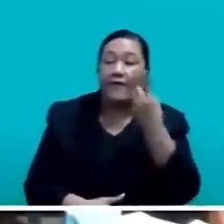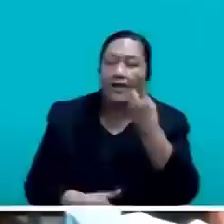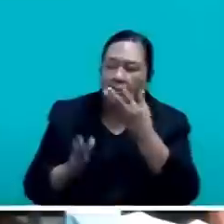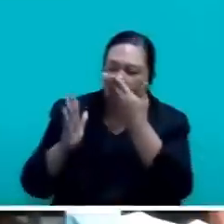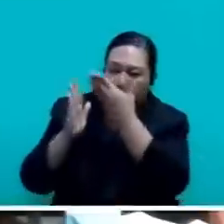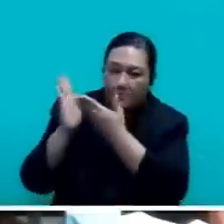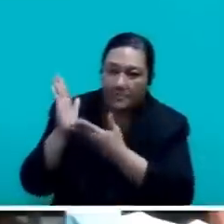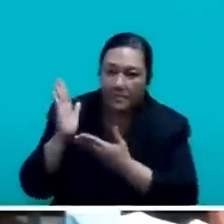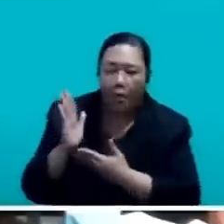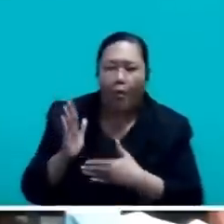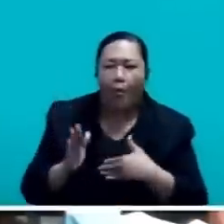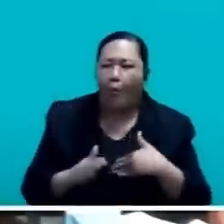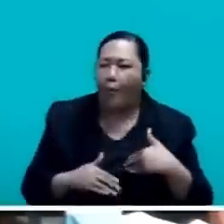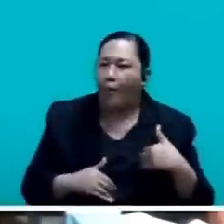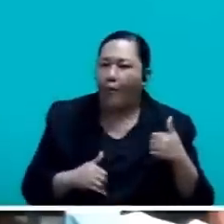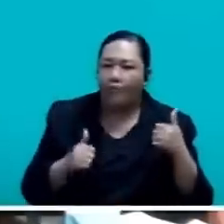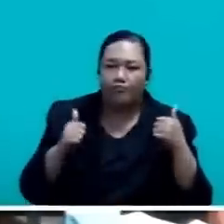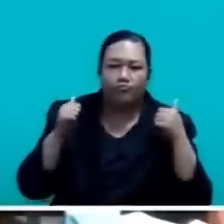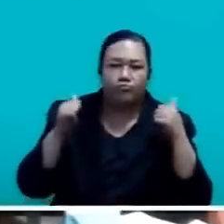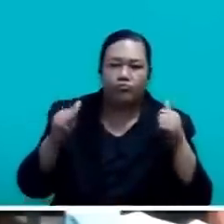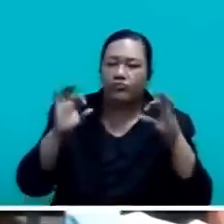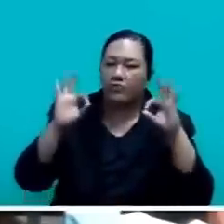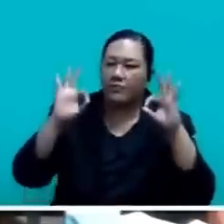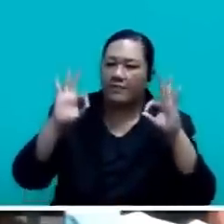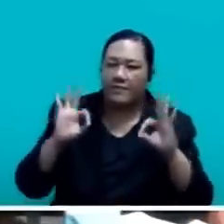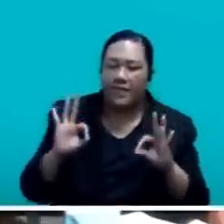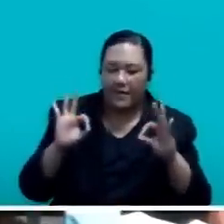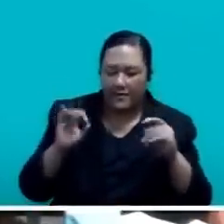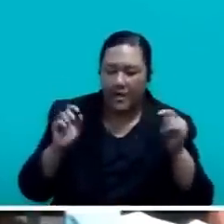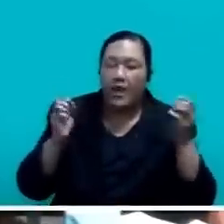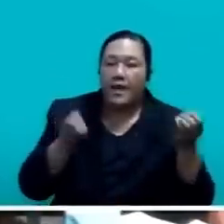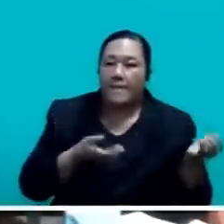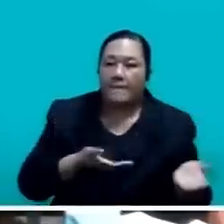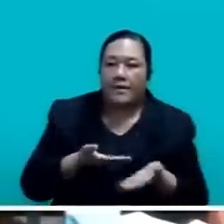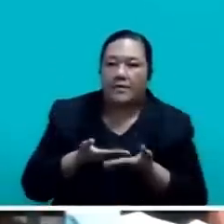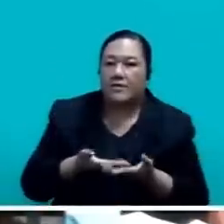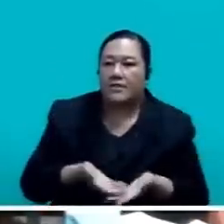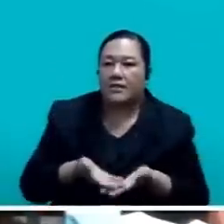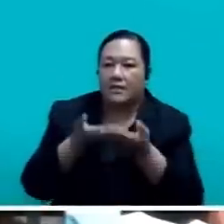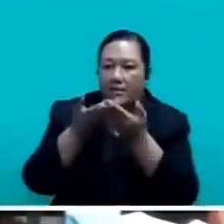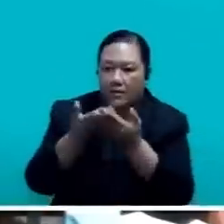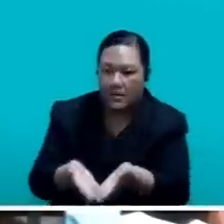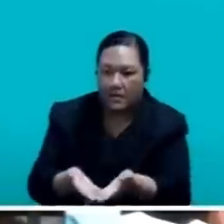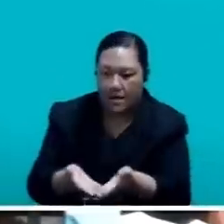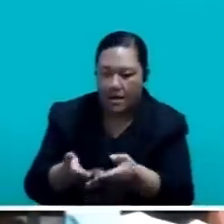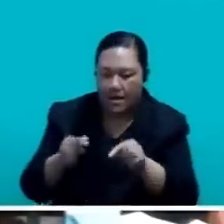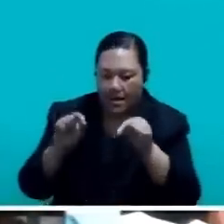by the coalition government and I say of many budgets in the future.